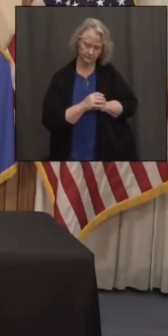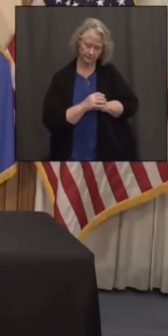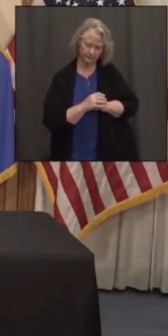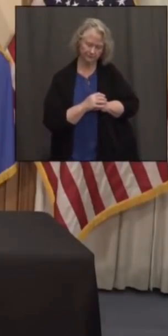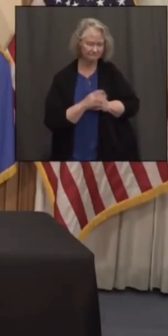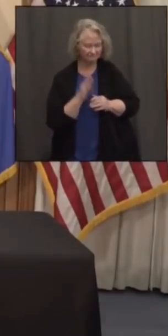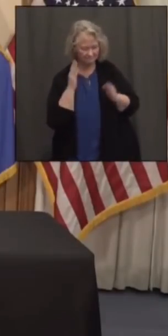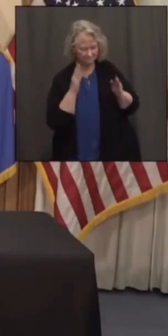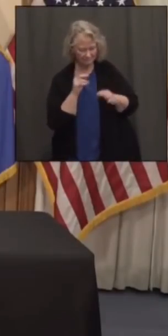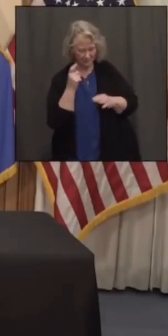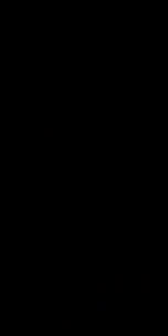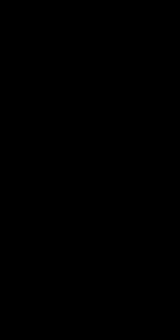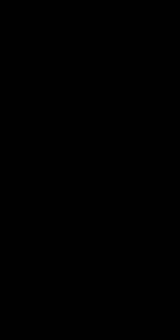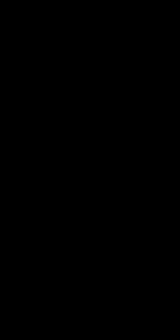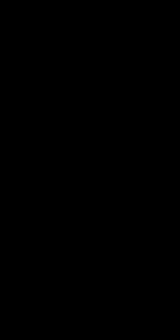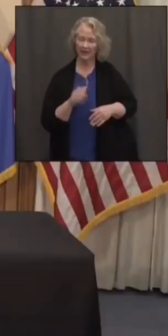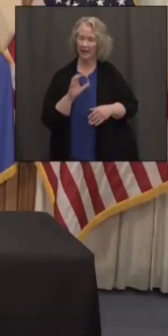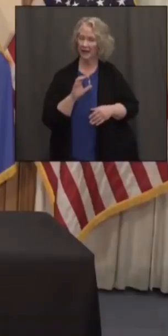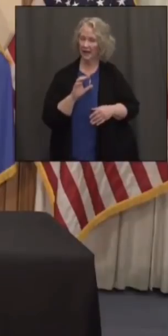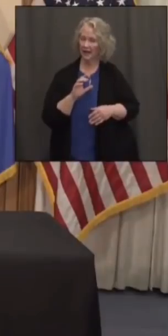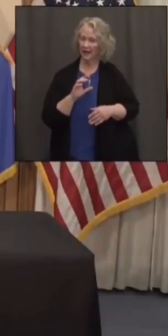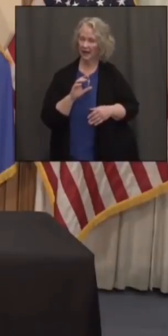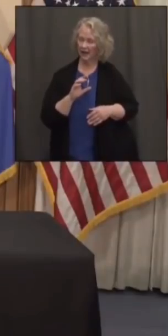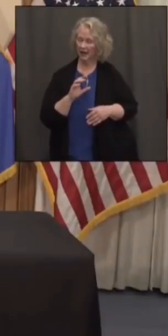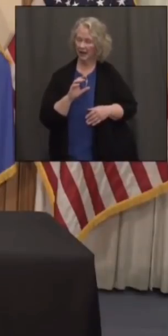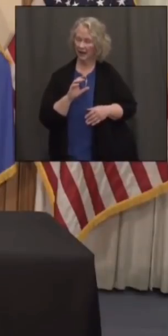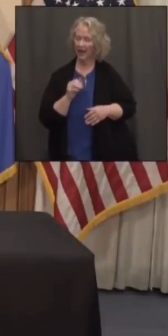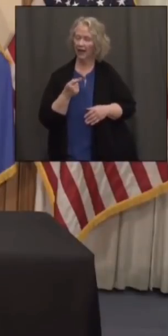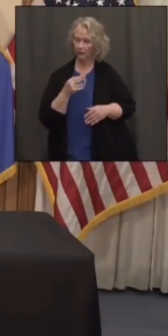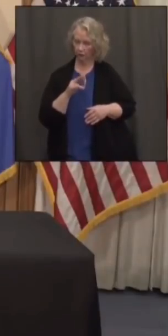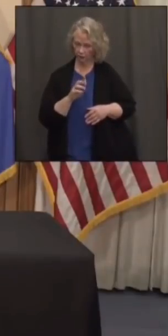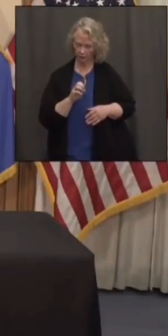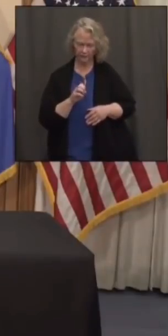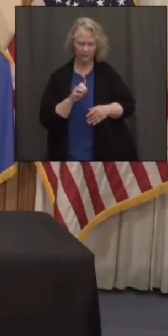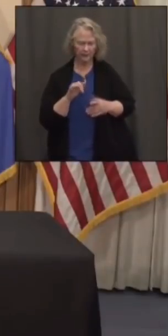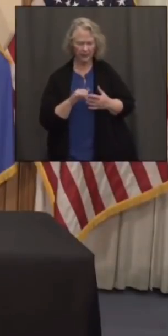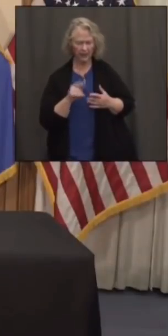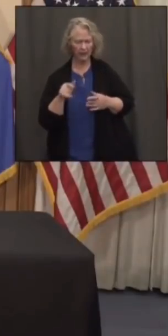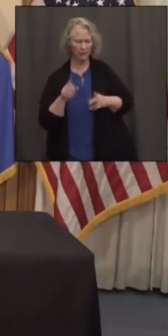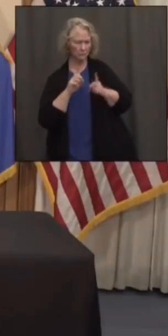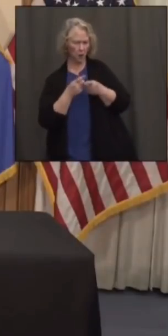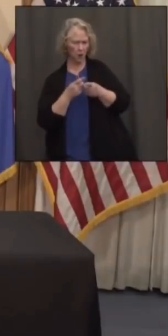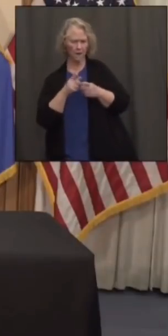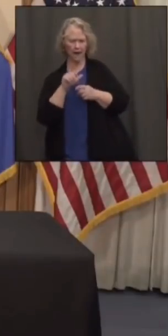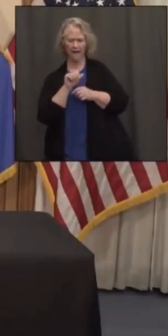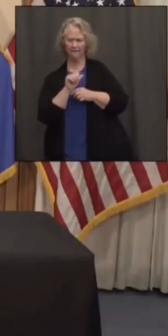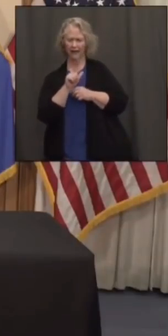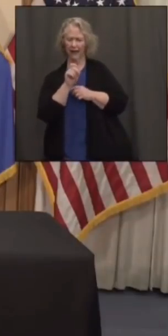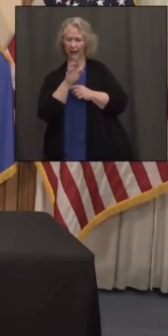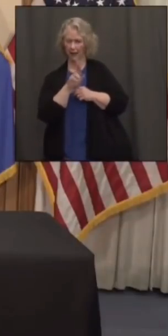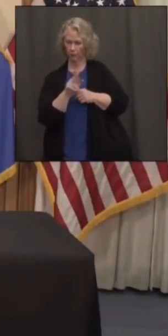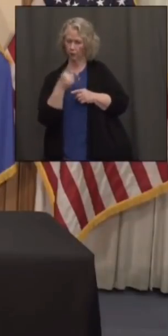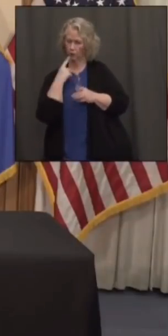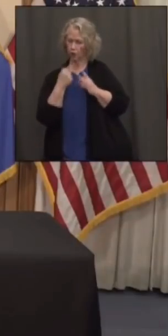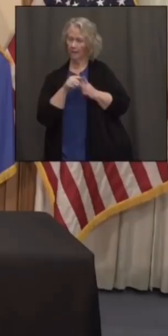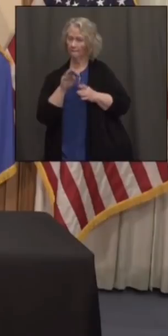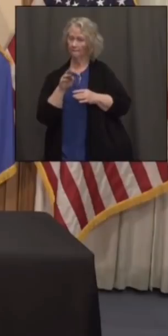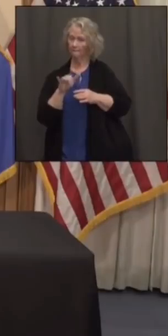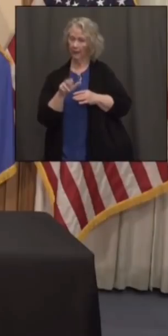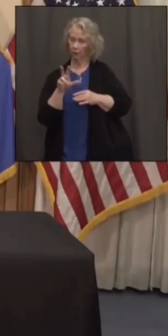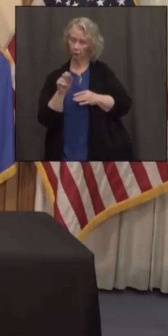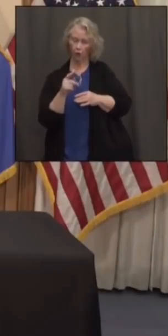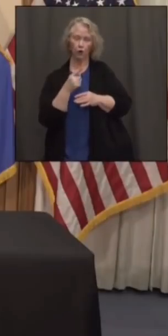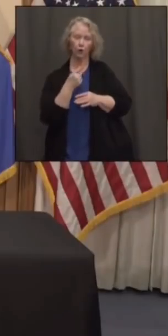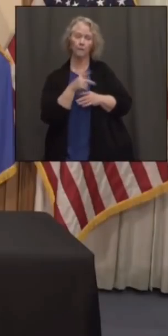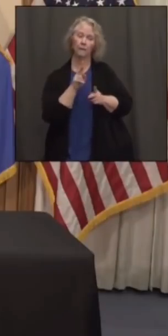Hi, Governor. Catherine Loy with NBC, Connecticut. The Department of Labor today announced that starting May 30th, they're going to require job seekers